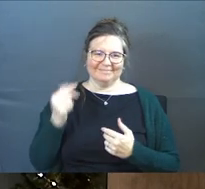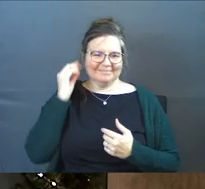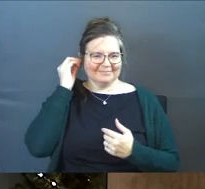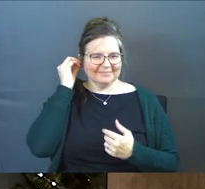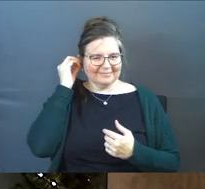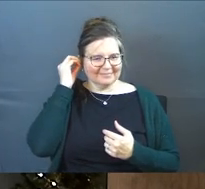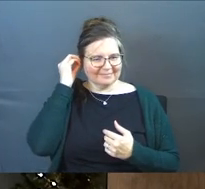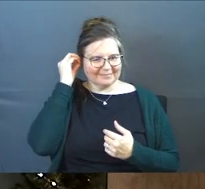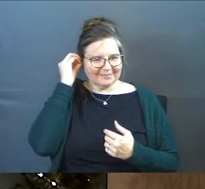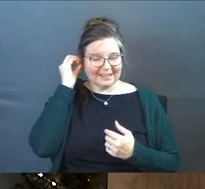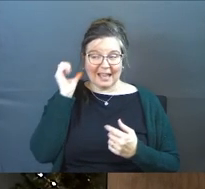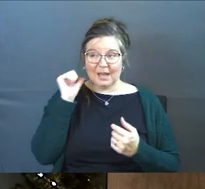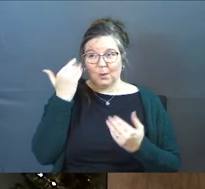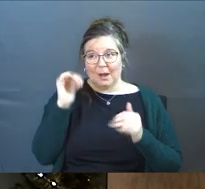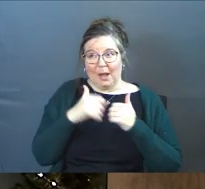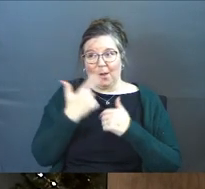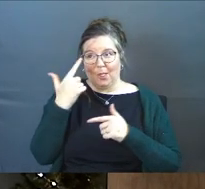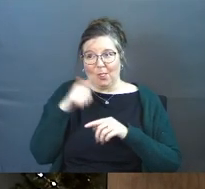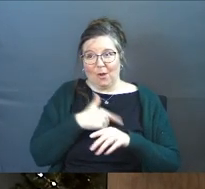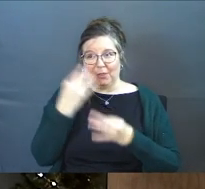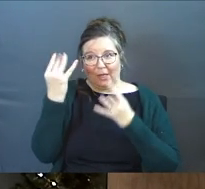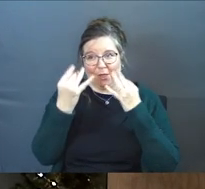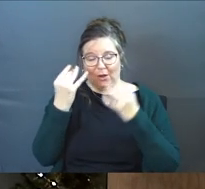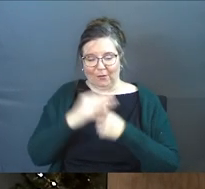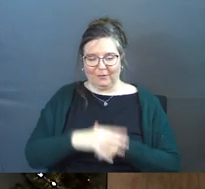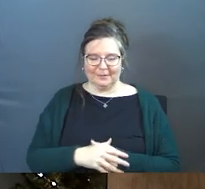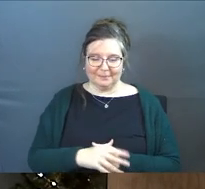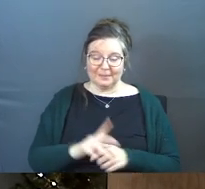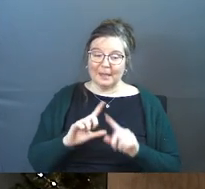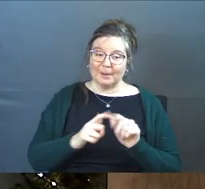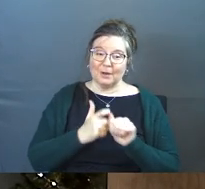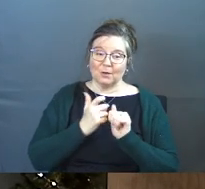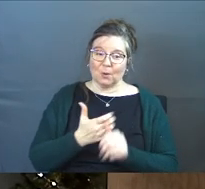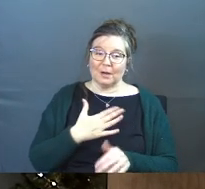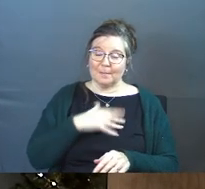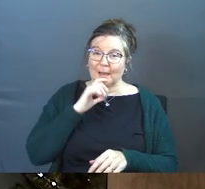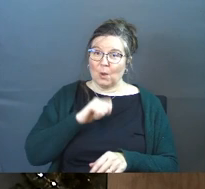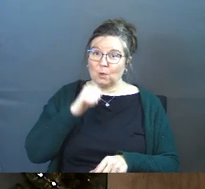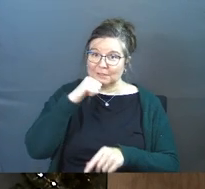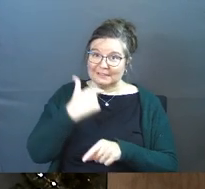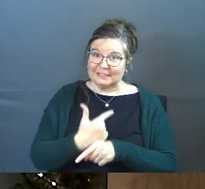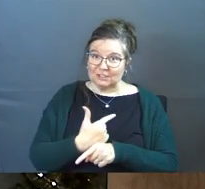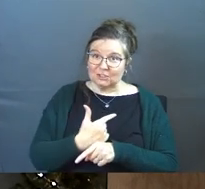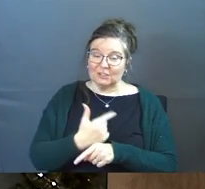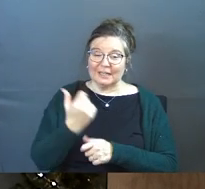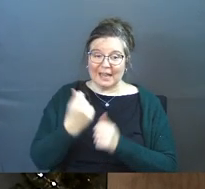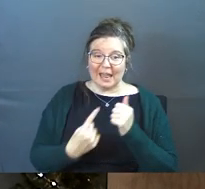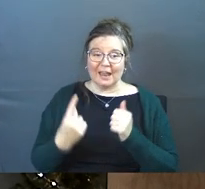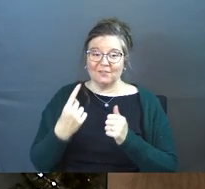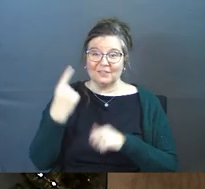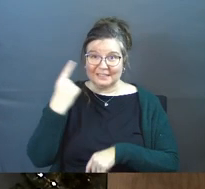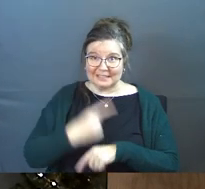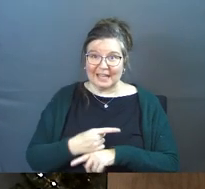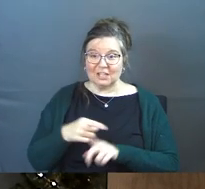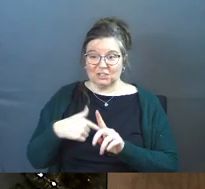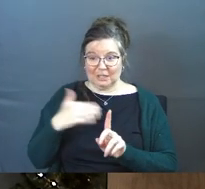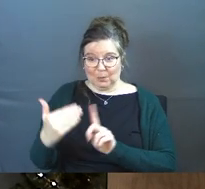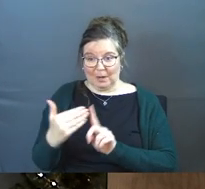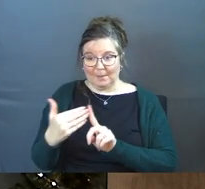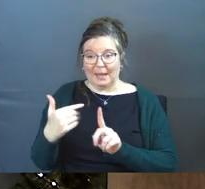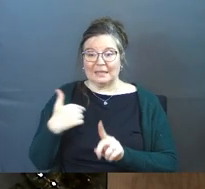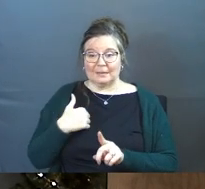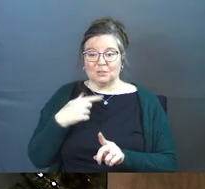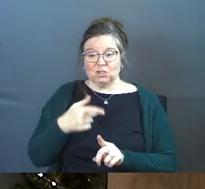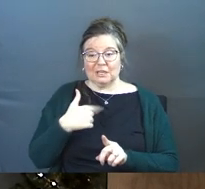I don't know how long they thought it over. But according to my older sister, every single day she reminds